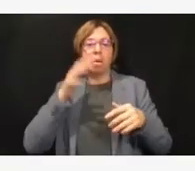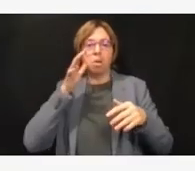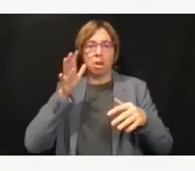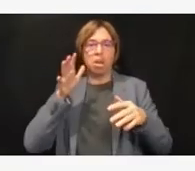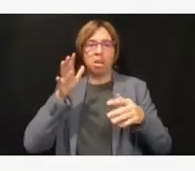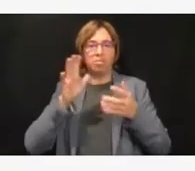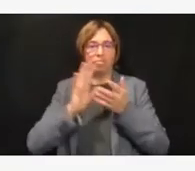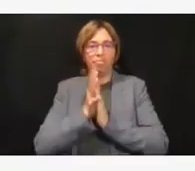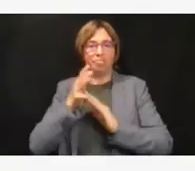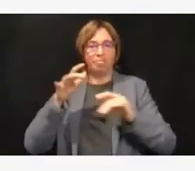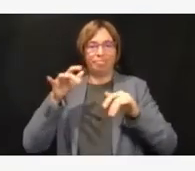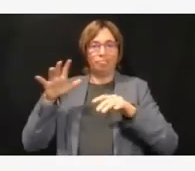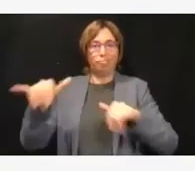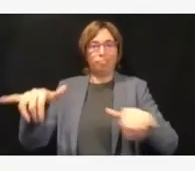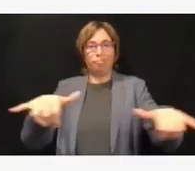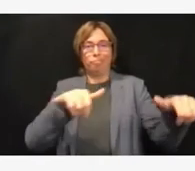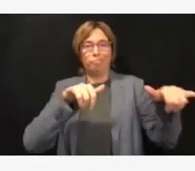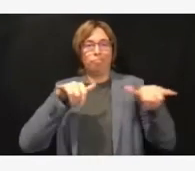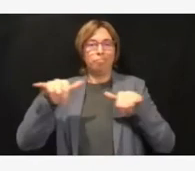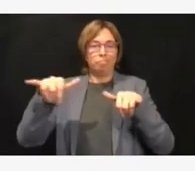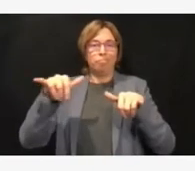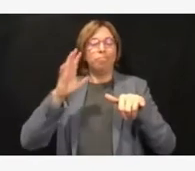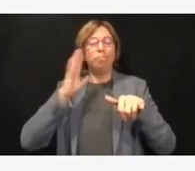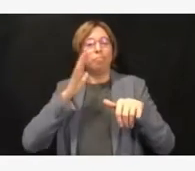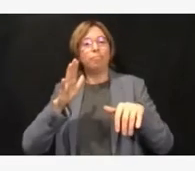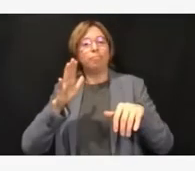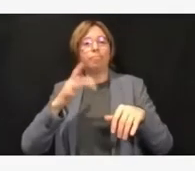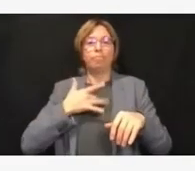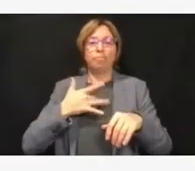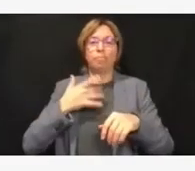to work through the many delayed surgeries and other medical treatments.